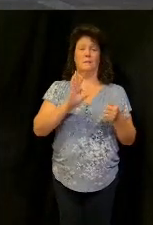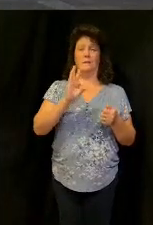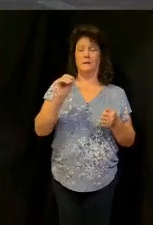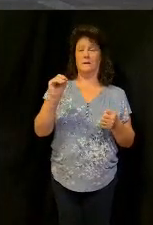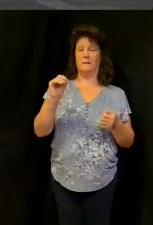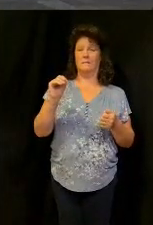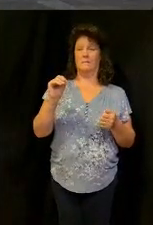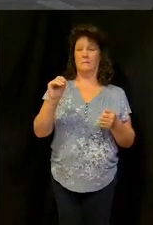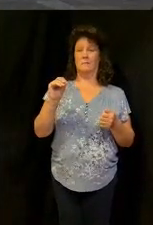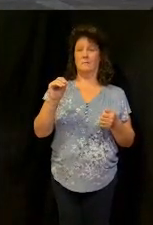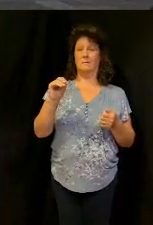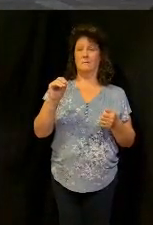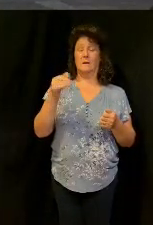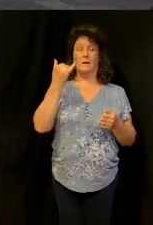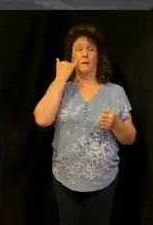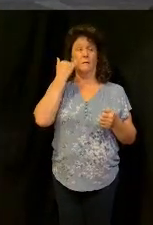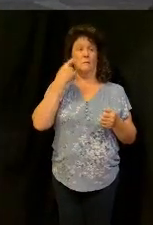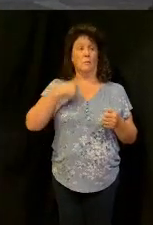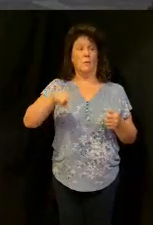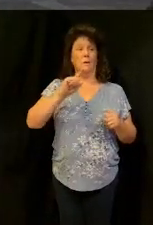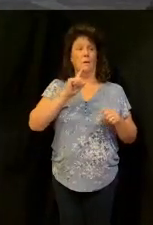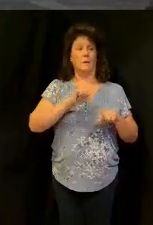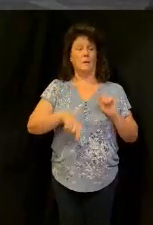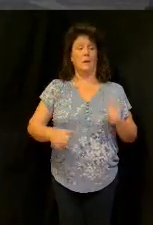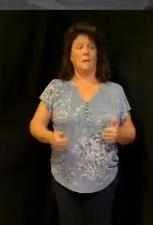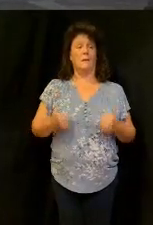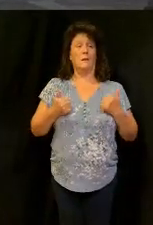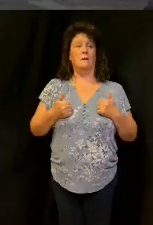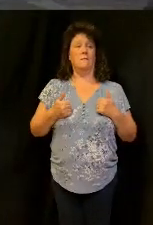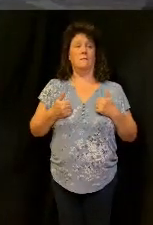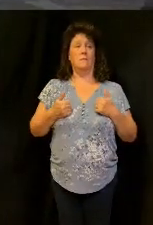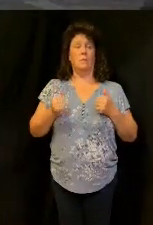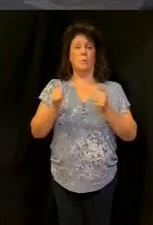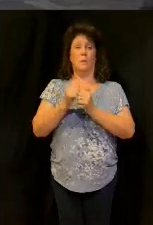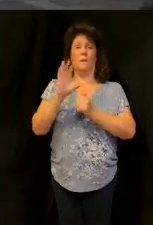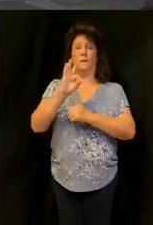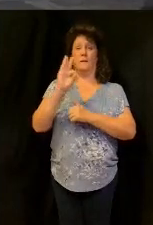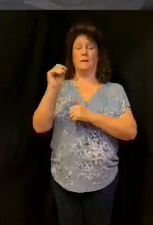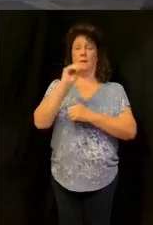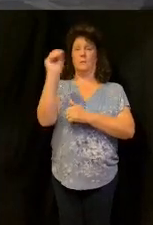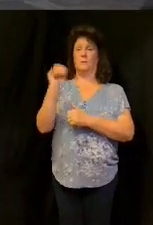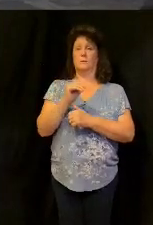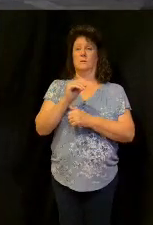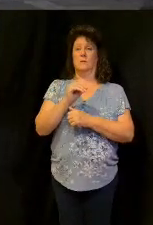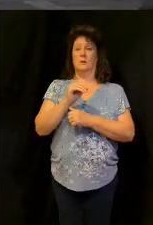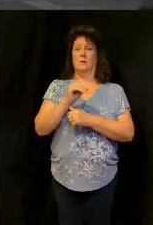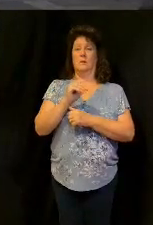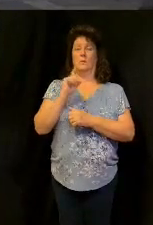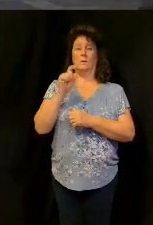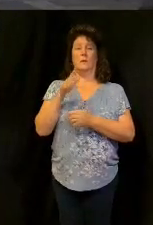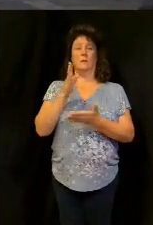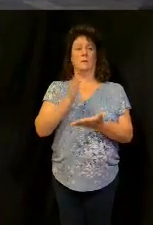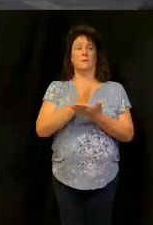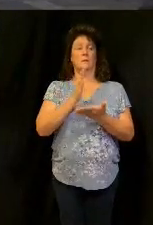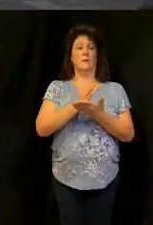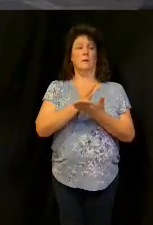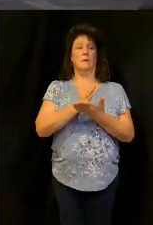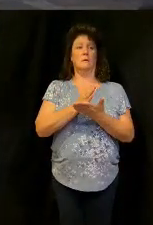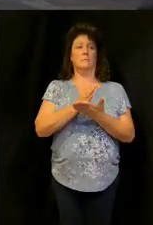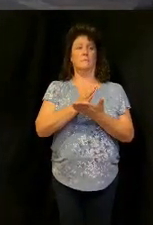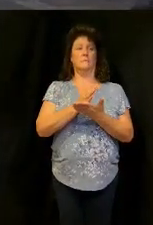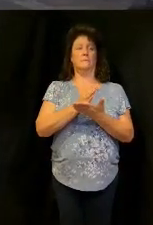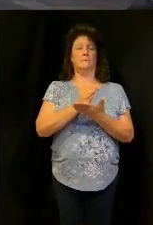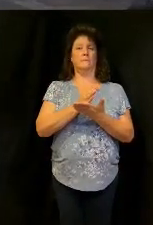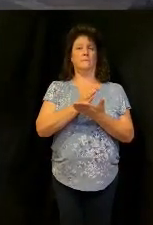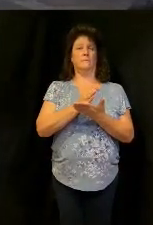if we can't live on the 90 we need to pause and think about whether we are doing things we should not